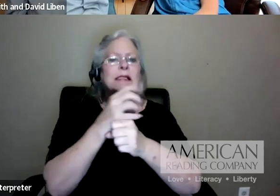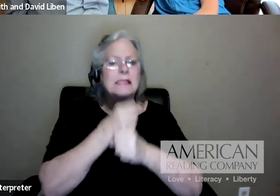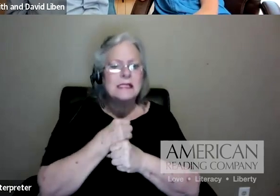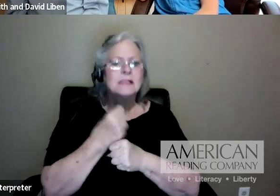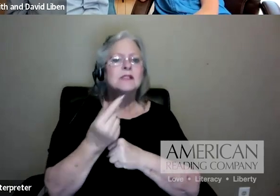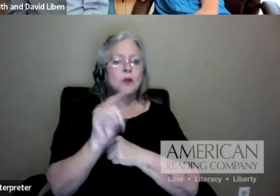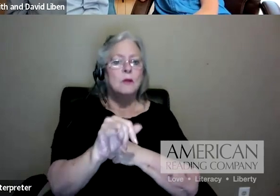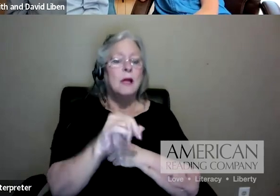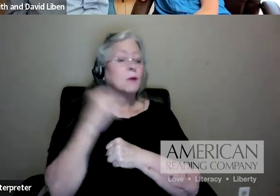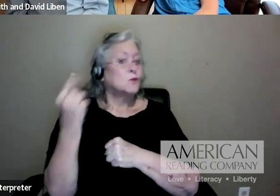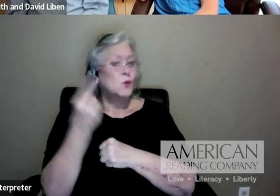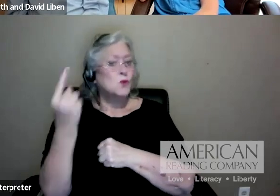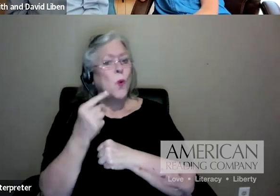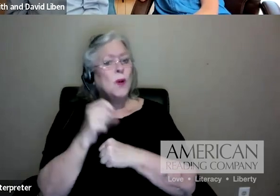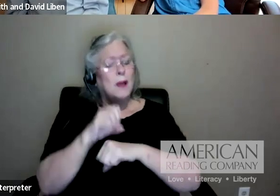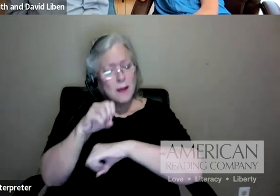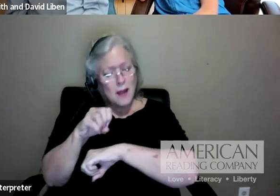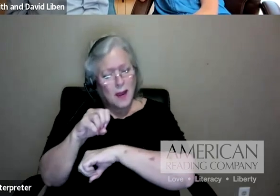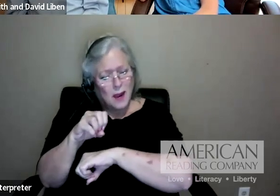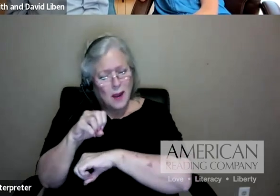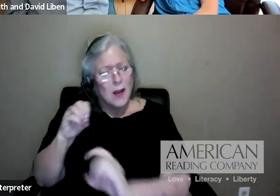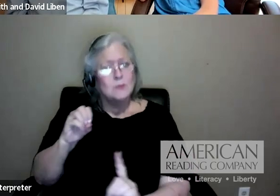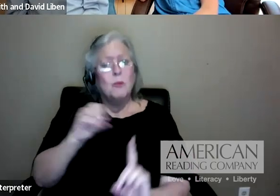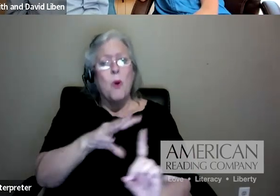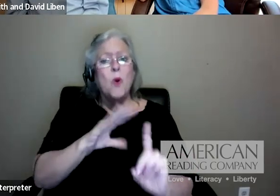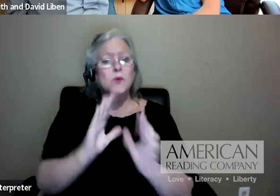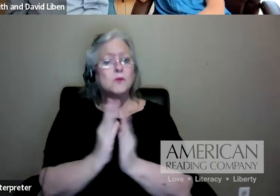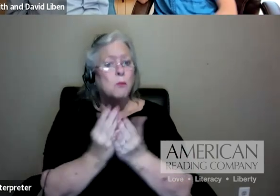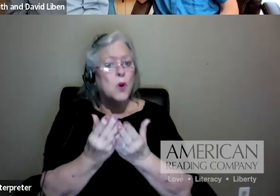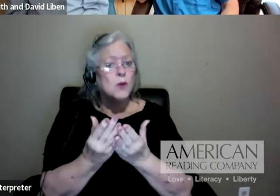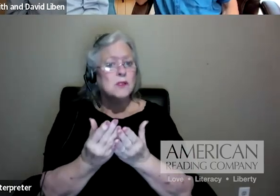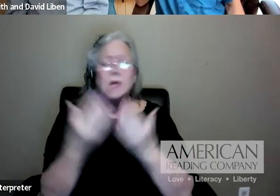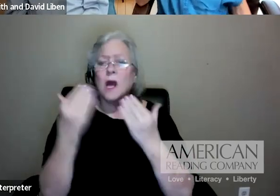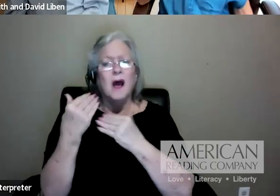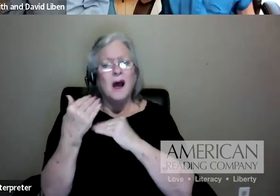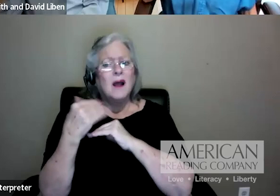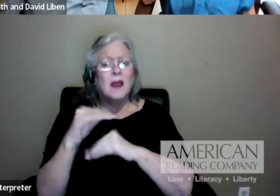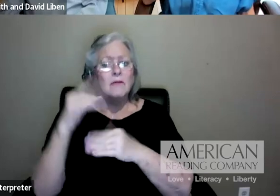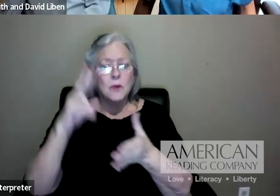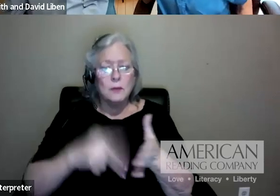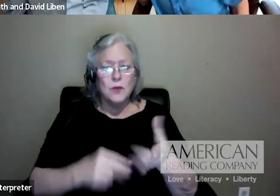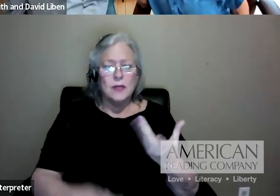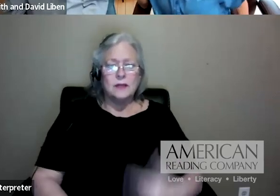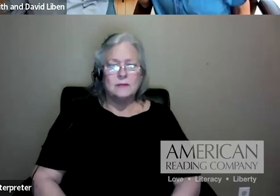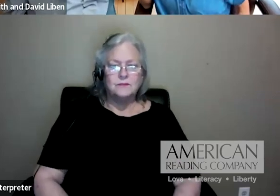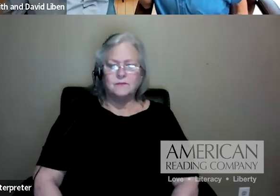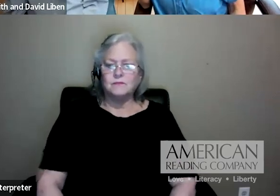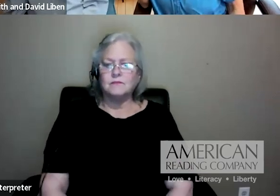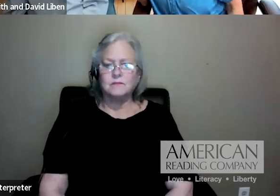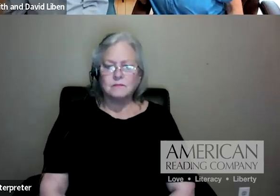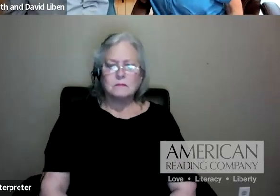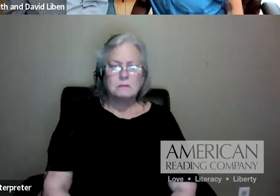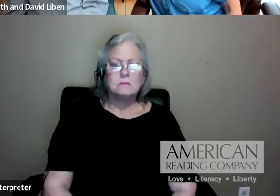being exposed to books at the level they can read that you need grade level instruction. Yeah. Oh, ahead there.